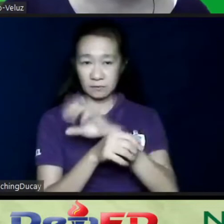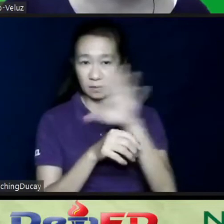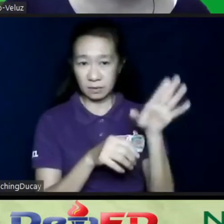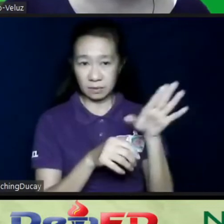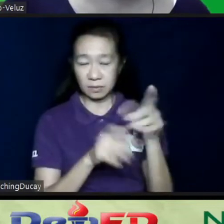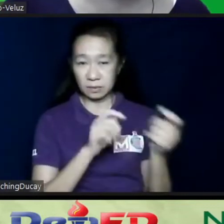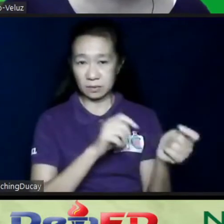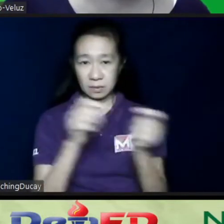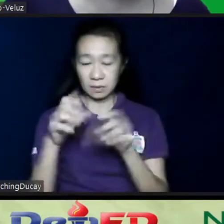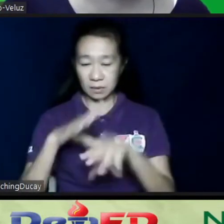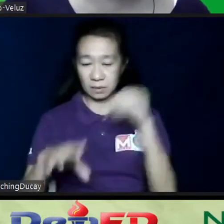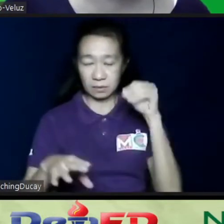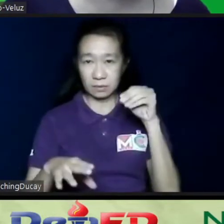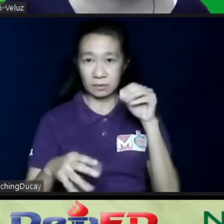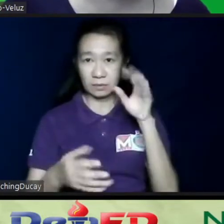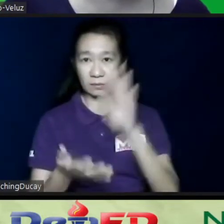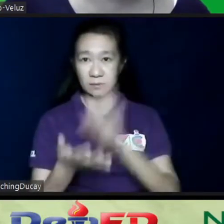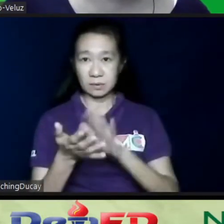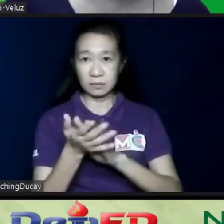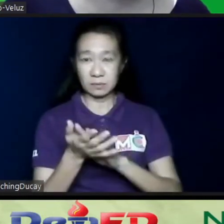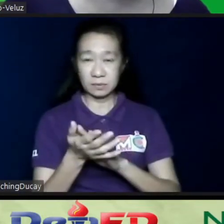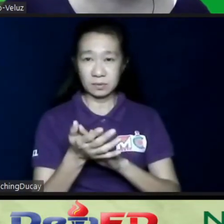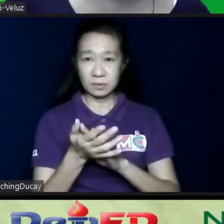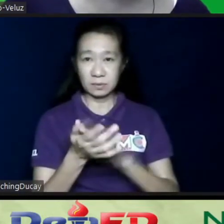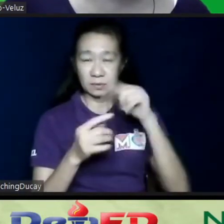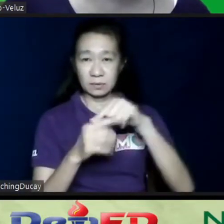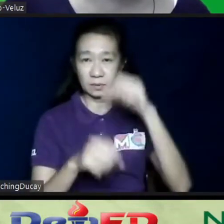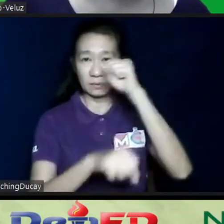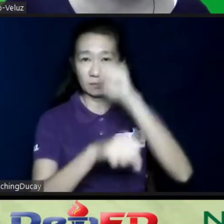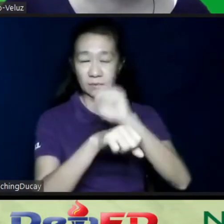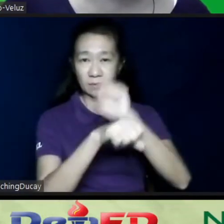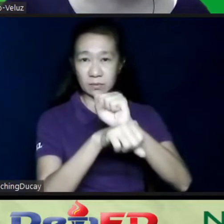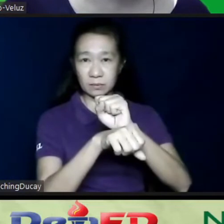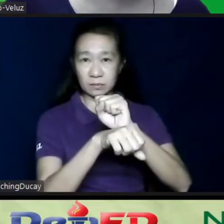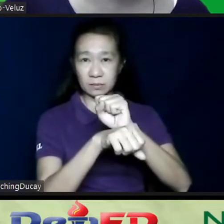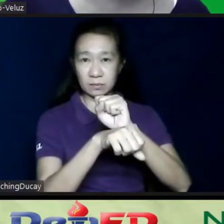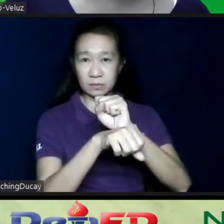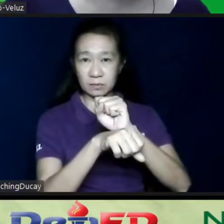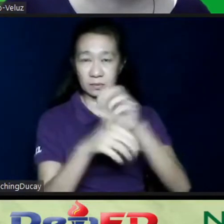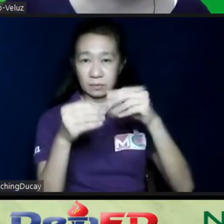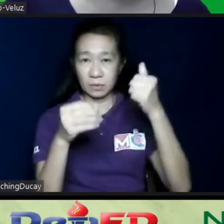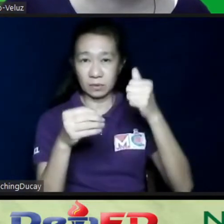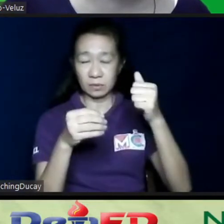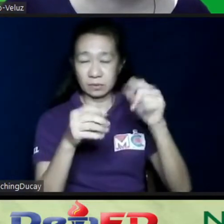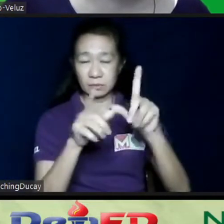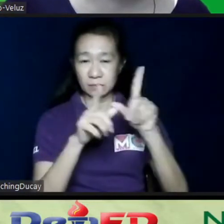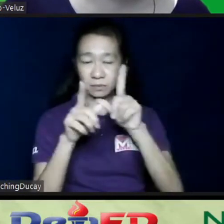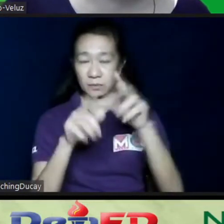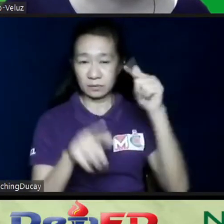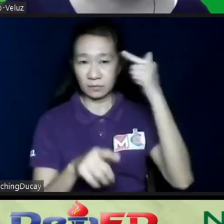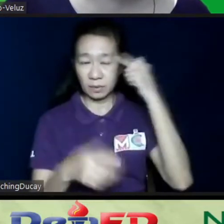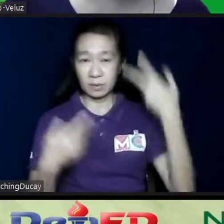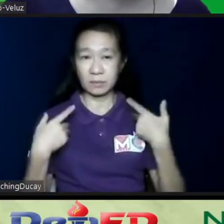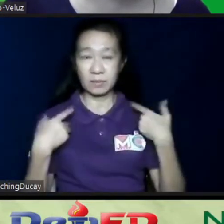out of school to the workplace. Most local governments have